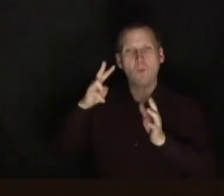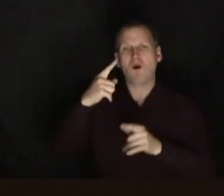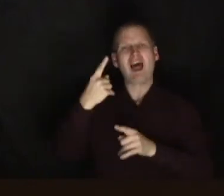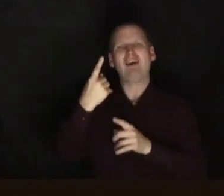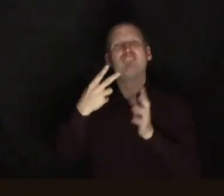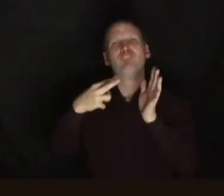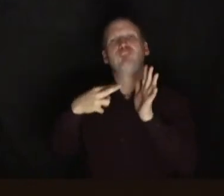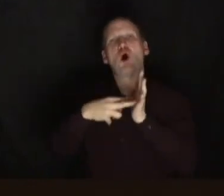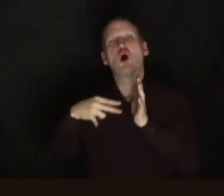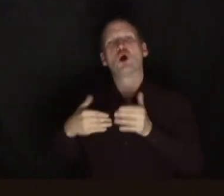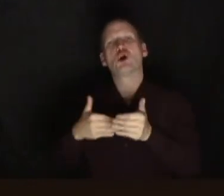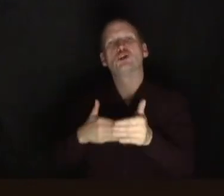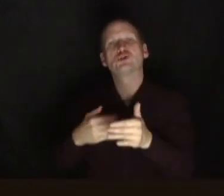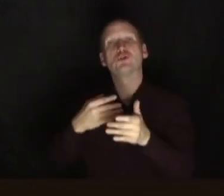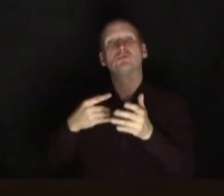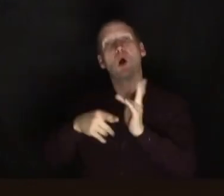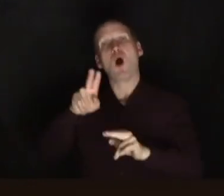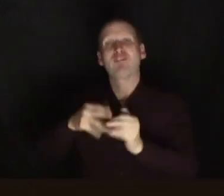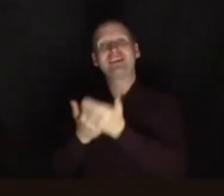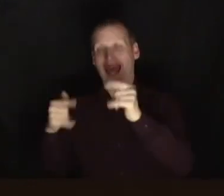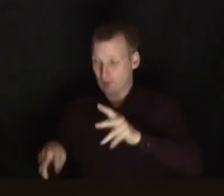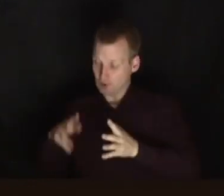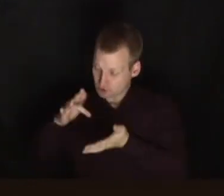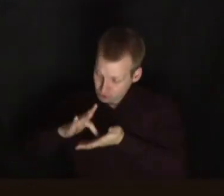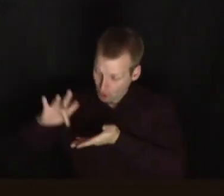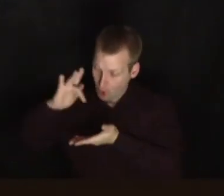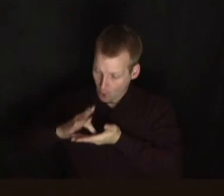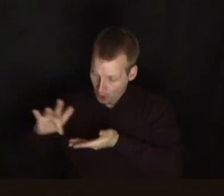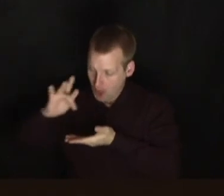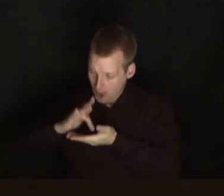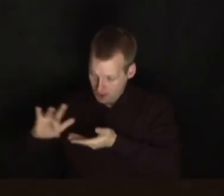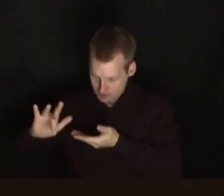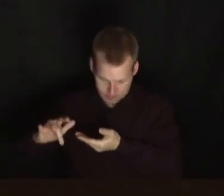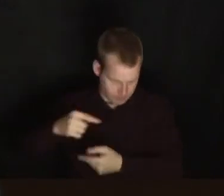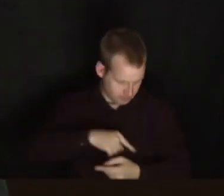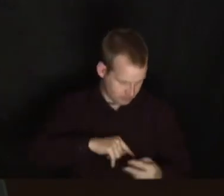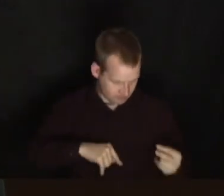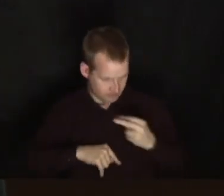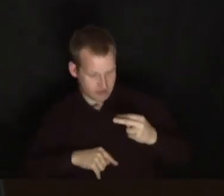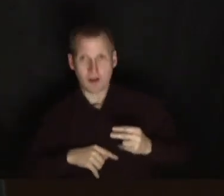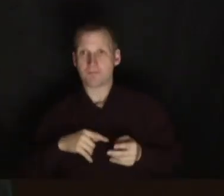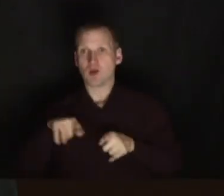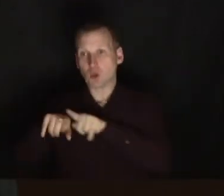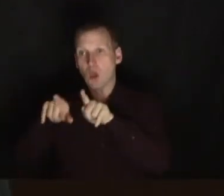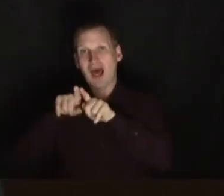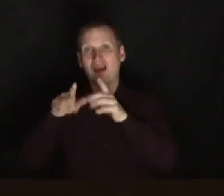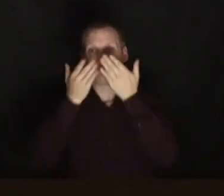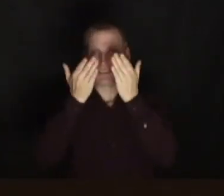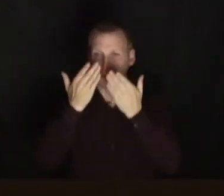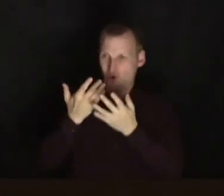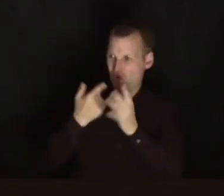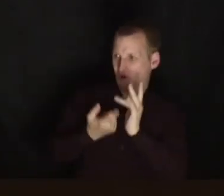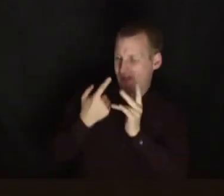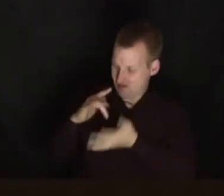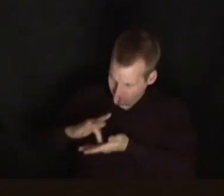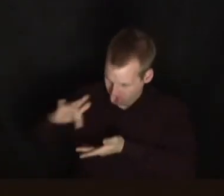something like that, a little bit of encouragement. Again, scrolling on your phone, reading the Bible looks the same as scrolling on your phone on social media. So